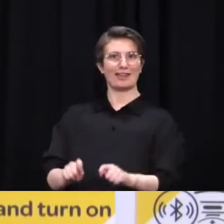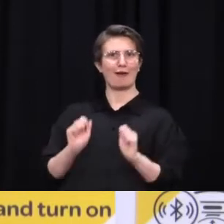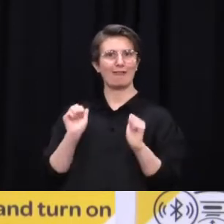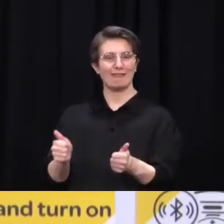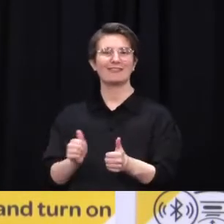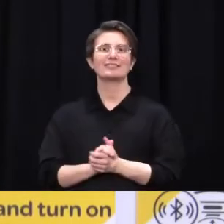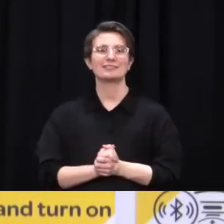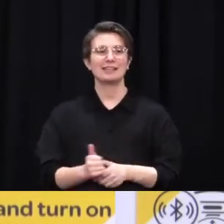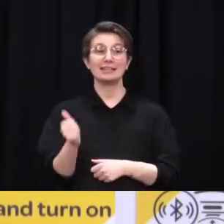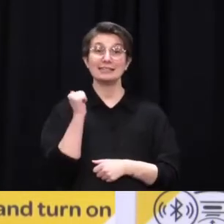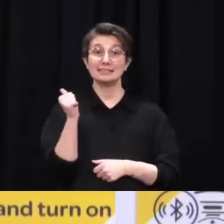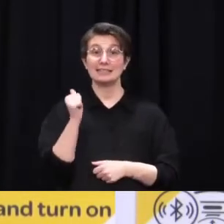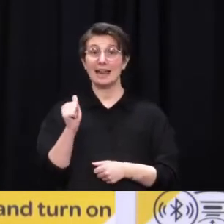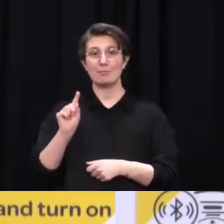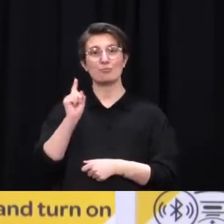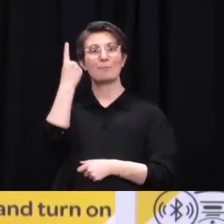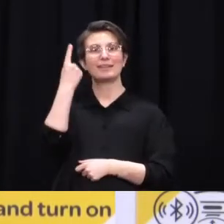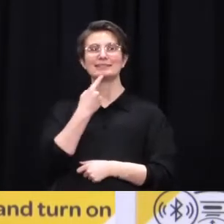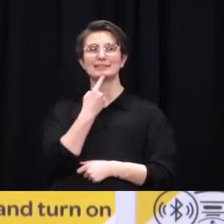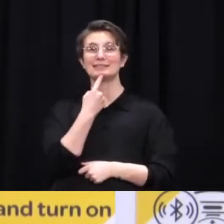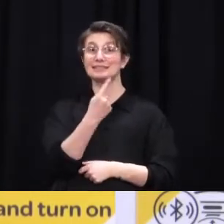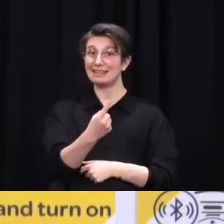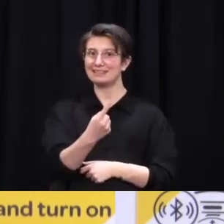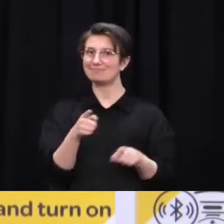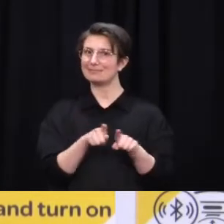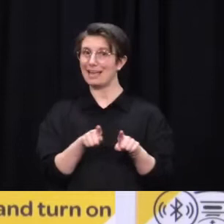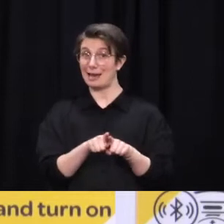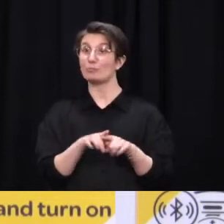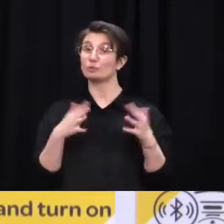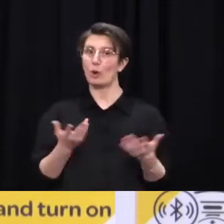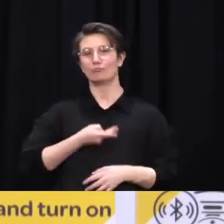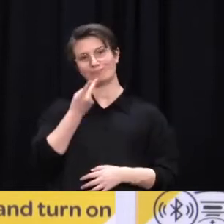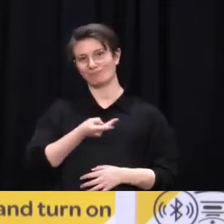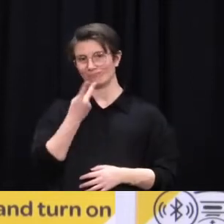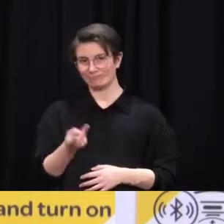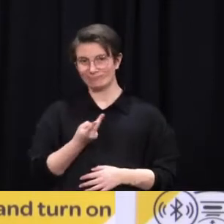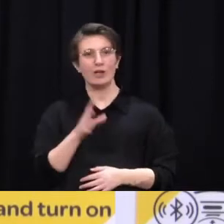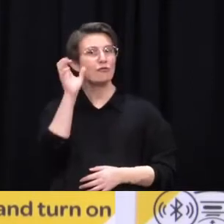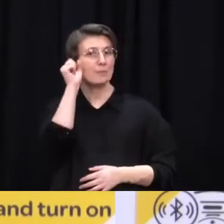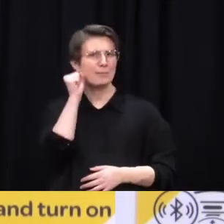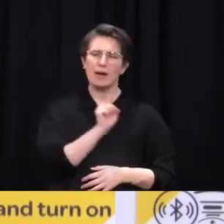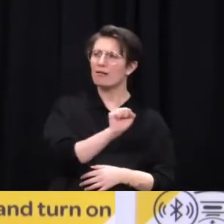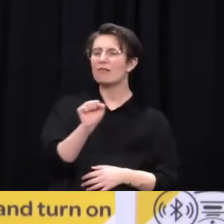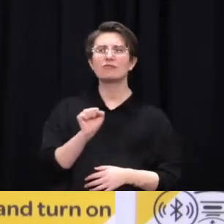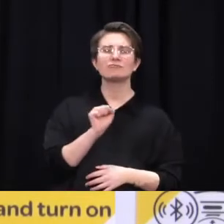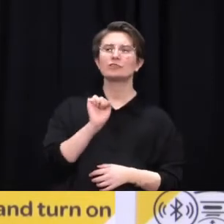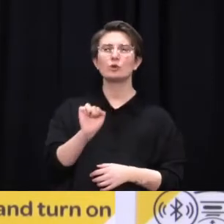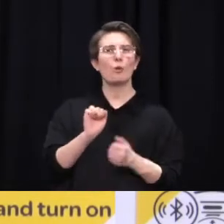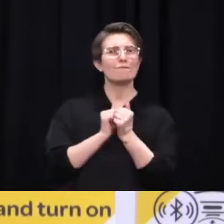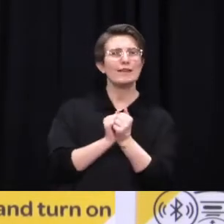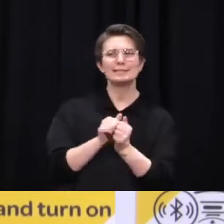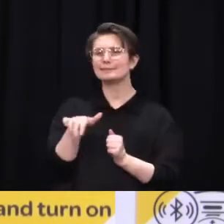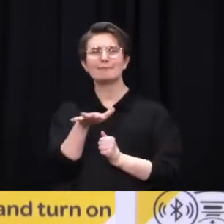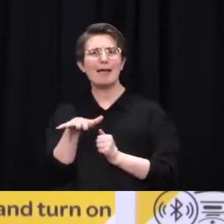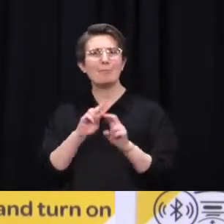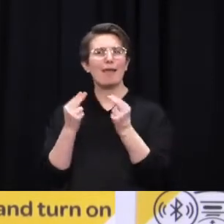Minister said yesterday. Remember to look out for your friends, neighbours and your family. Do they need supplies? Are they lonely? Drop them